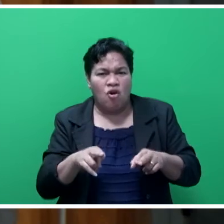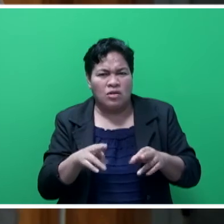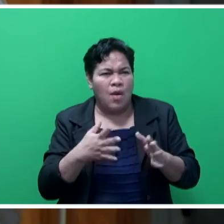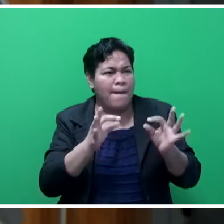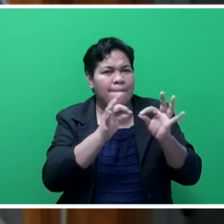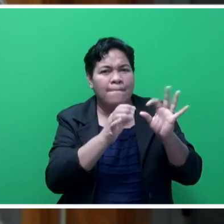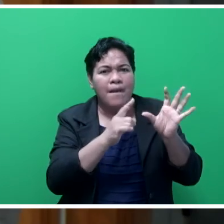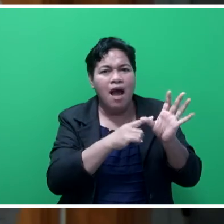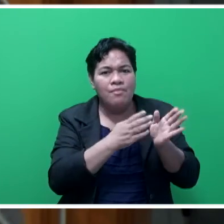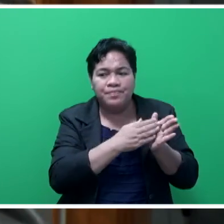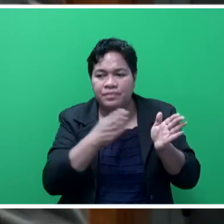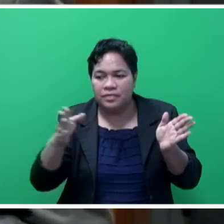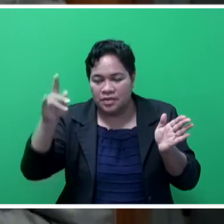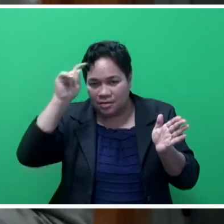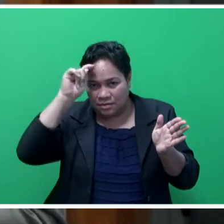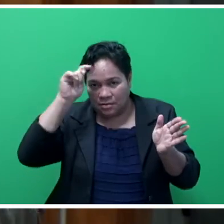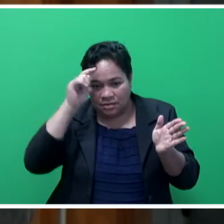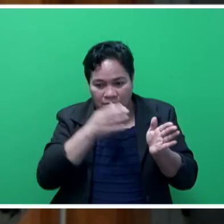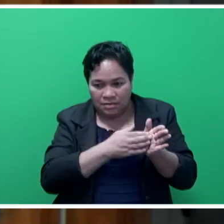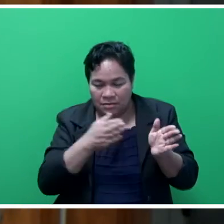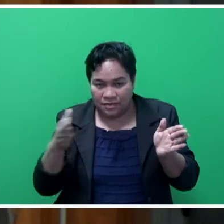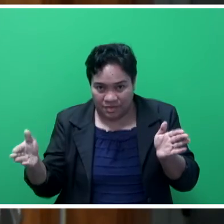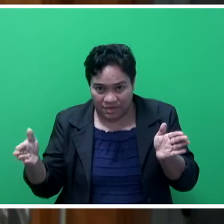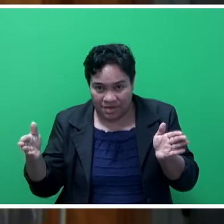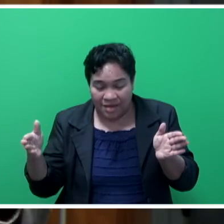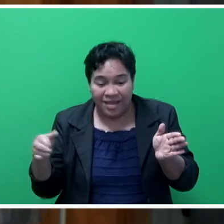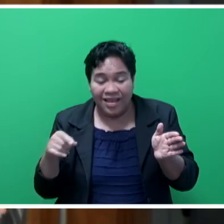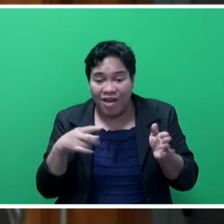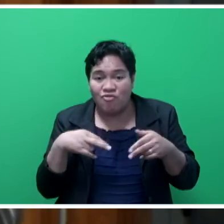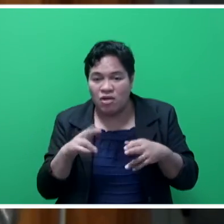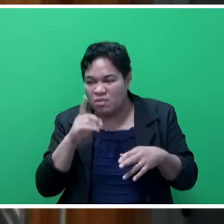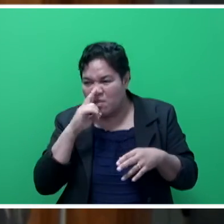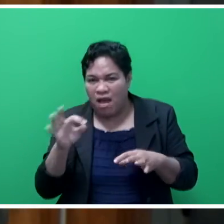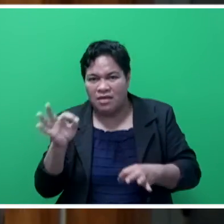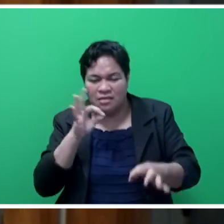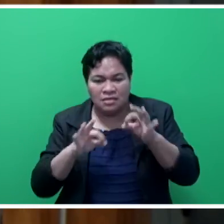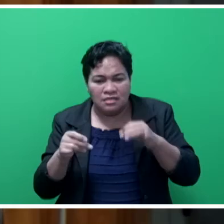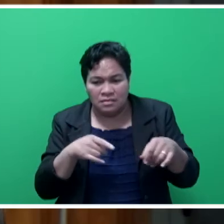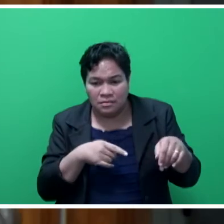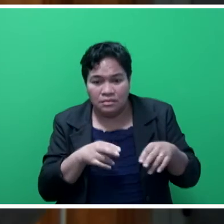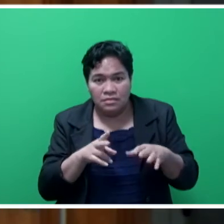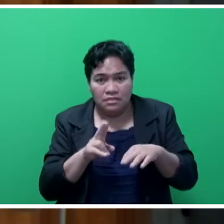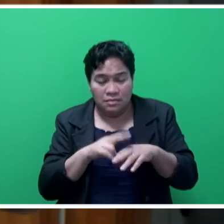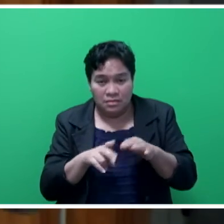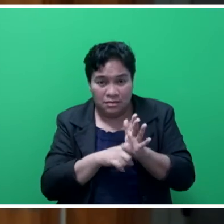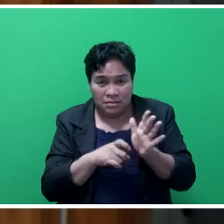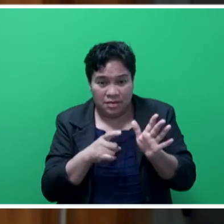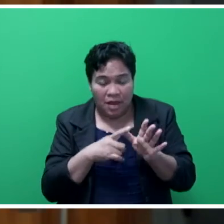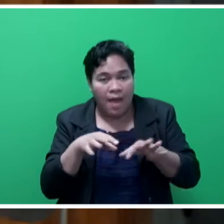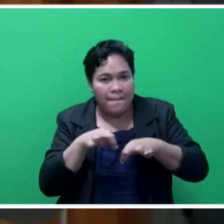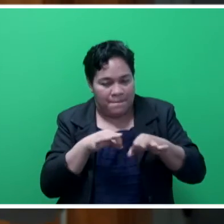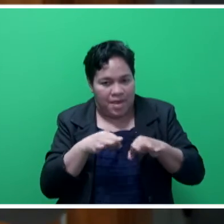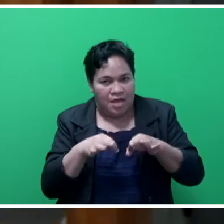Tawwa? Ba and Tawwa. Yeah, so Ba and Tawwa. In that particular stretch of road, FRA has got a plan to get a